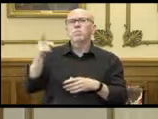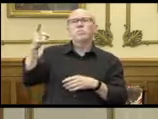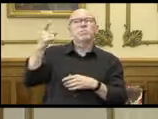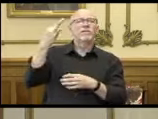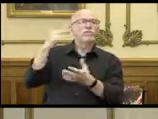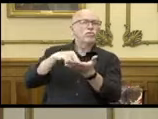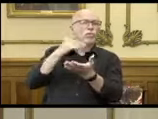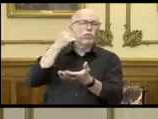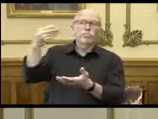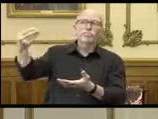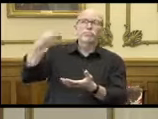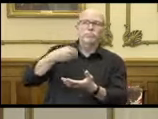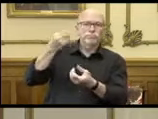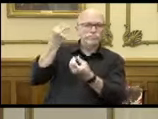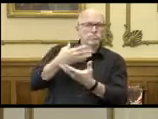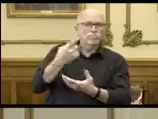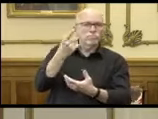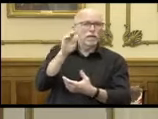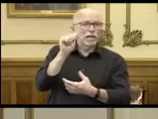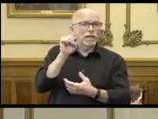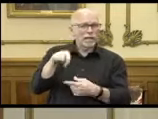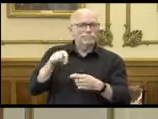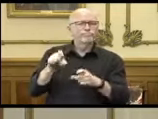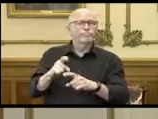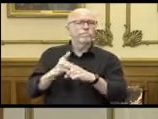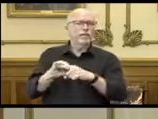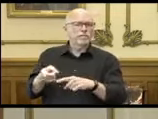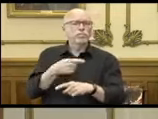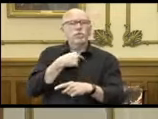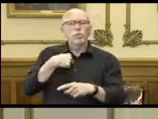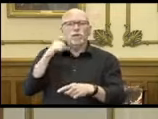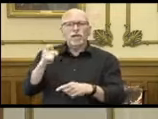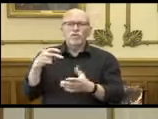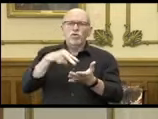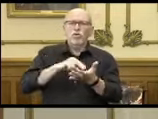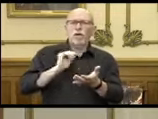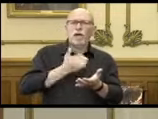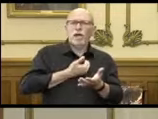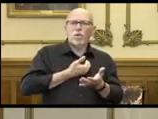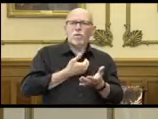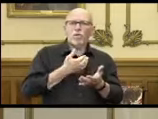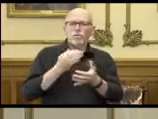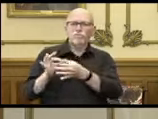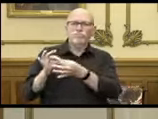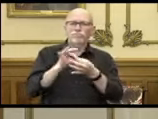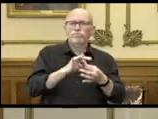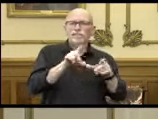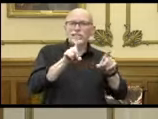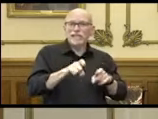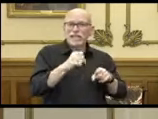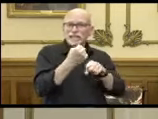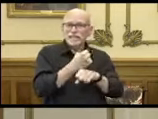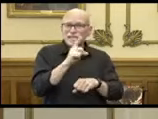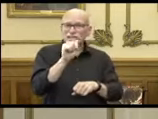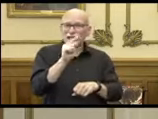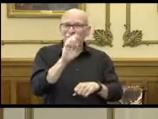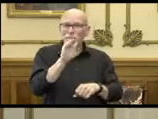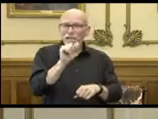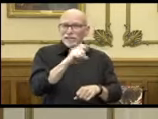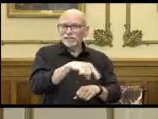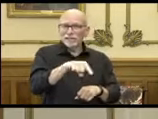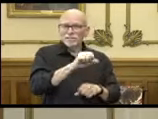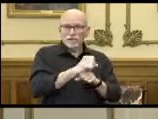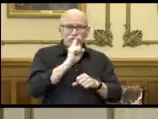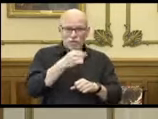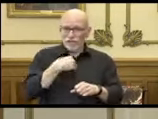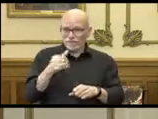us a case that's positive we want to look in our corresponding test databases to find a